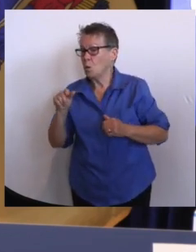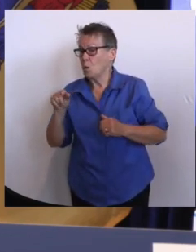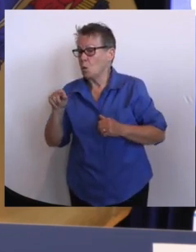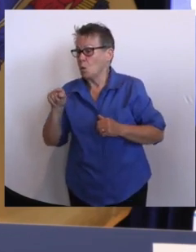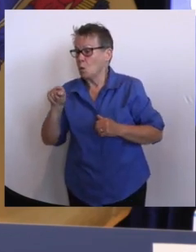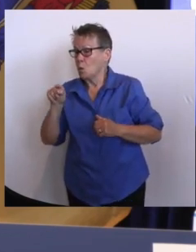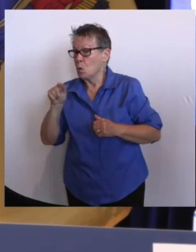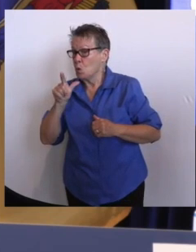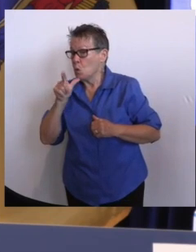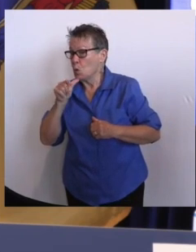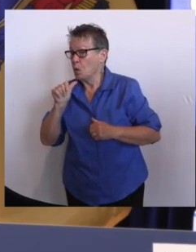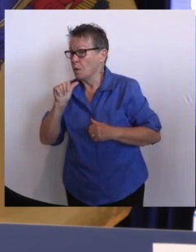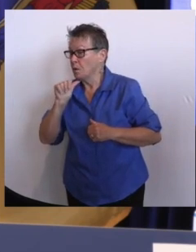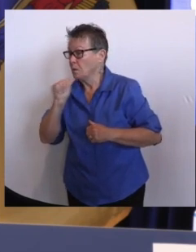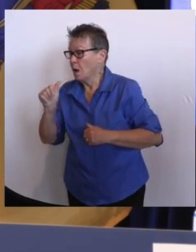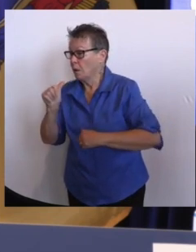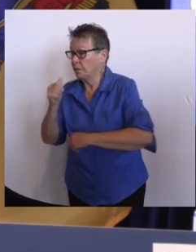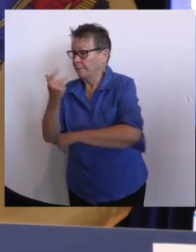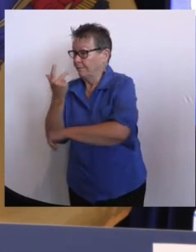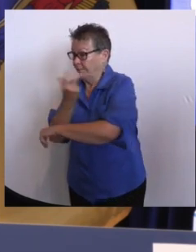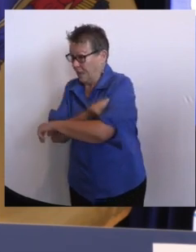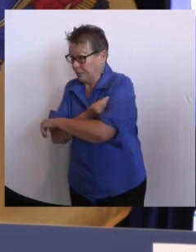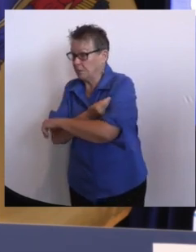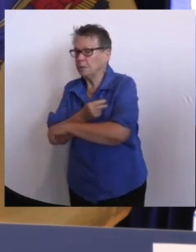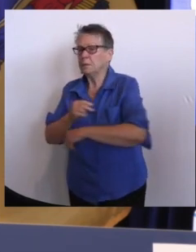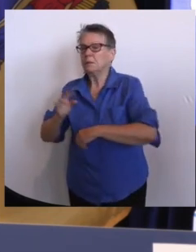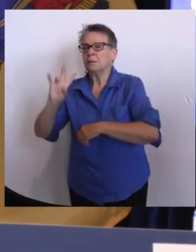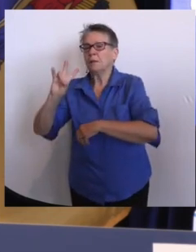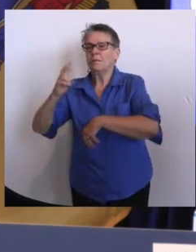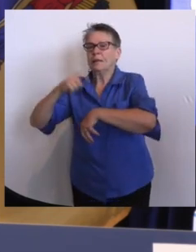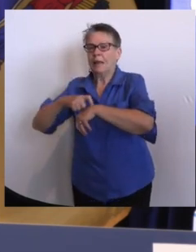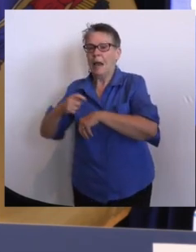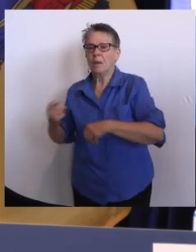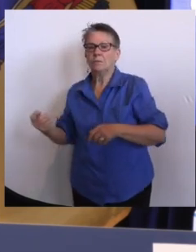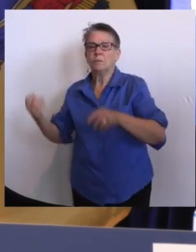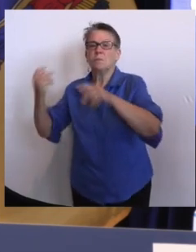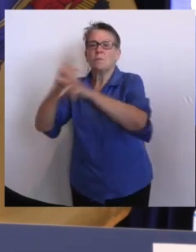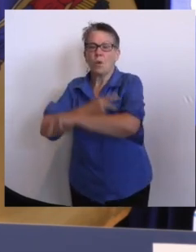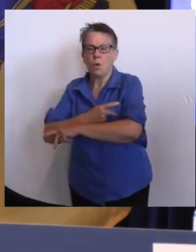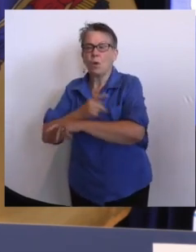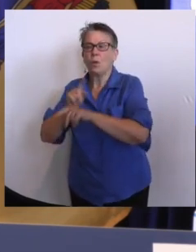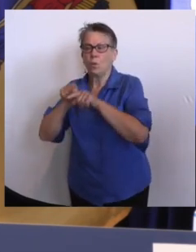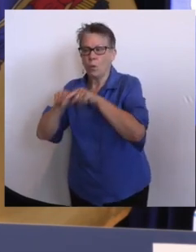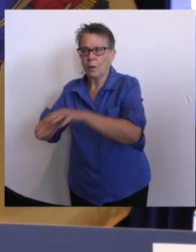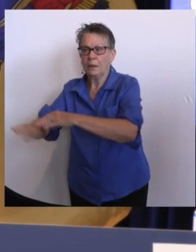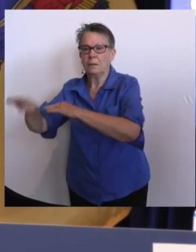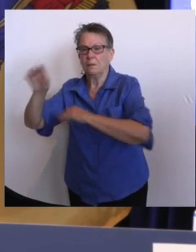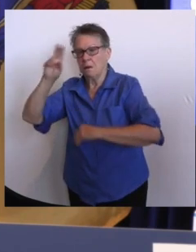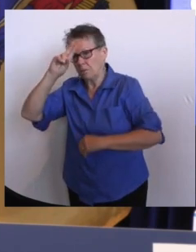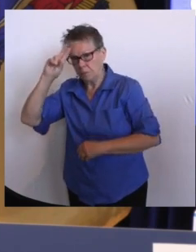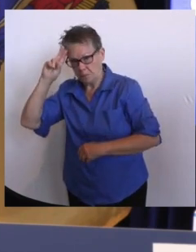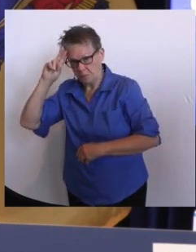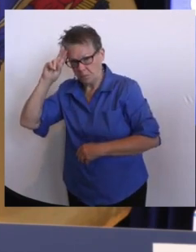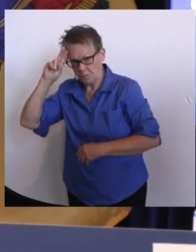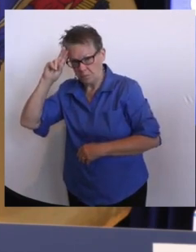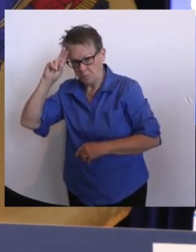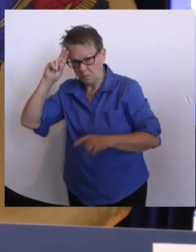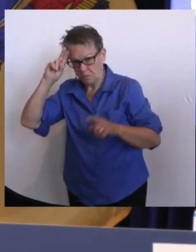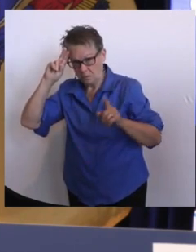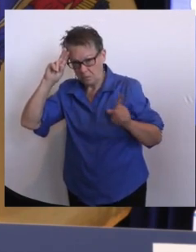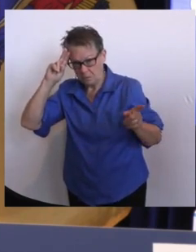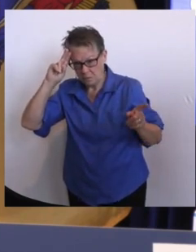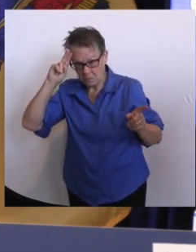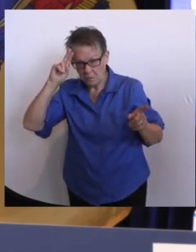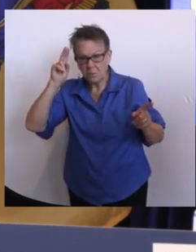overall. So the numbers are always moving. They're always changing. But that gives you the, you know, the general consensus overall is that we're